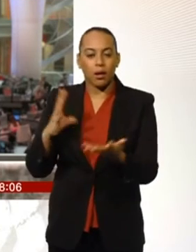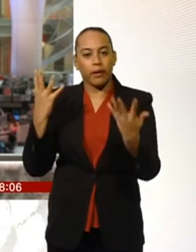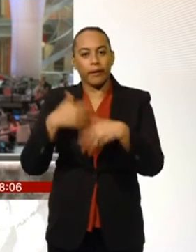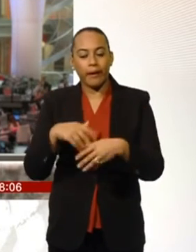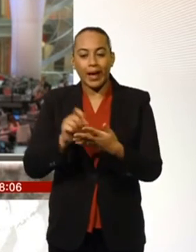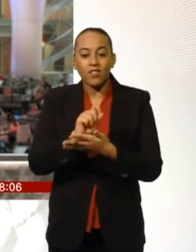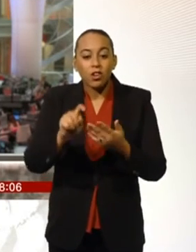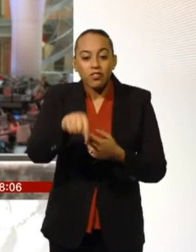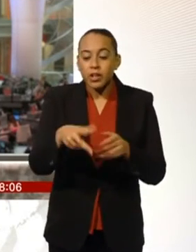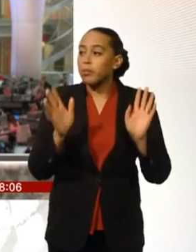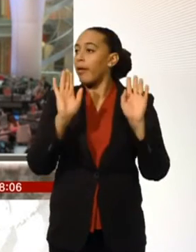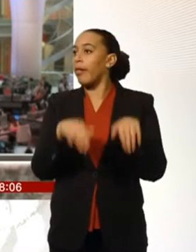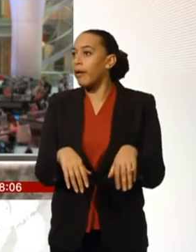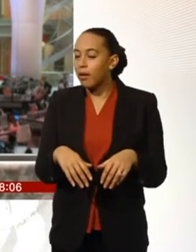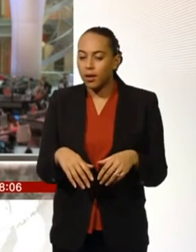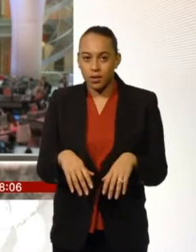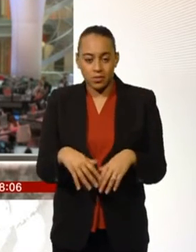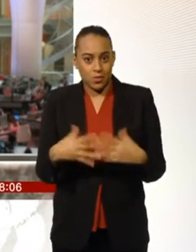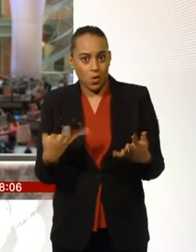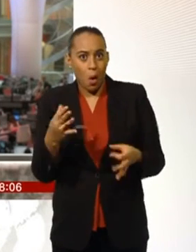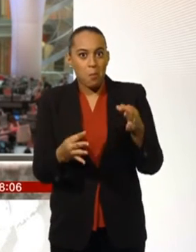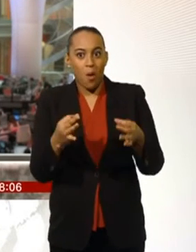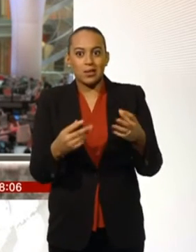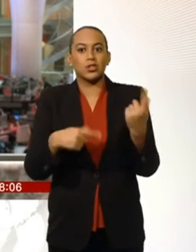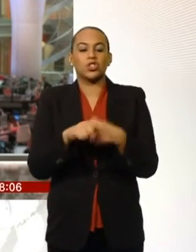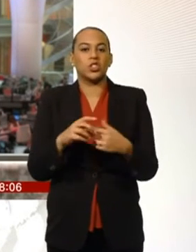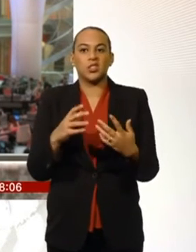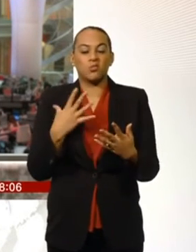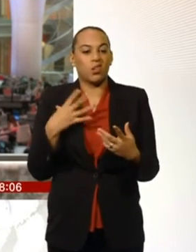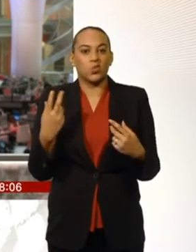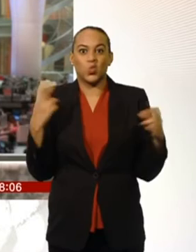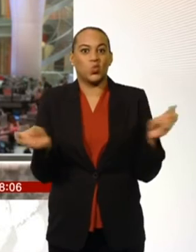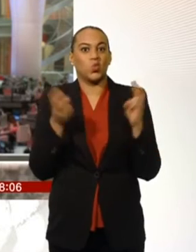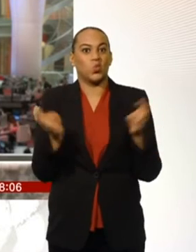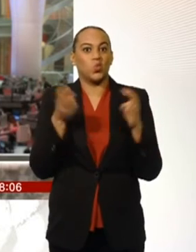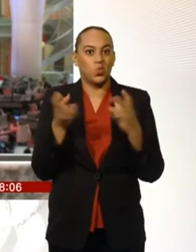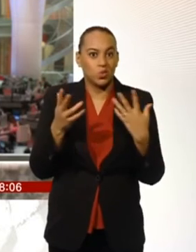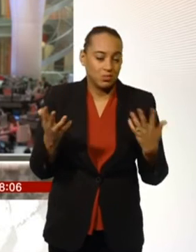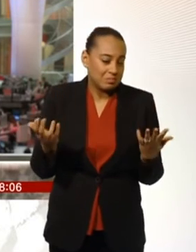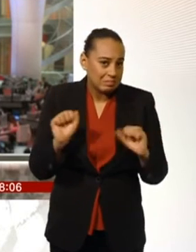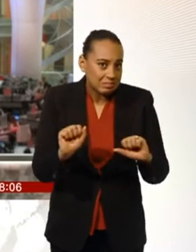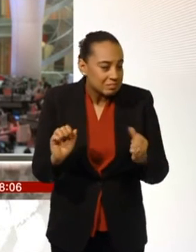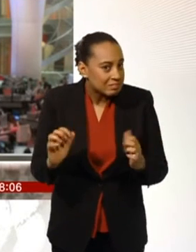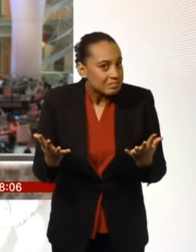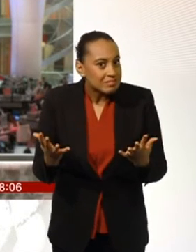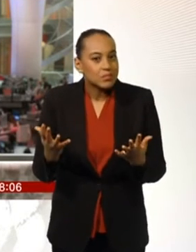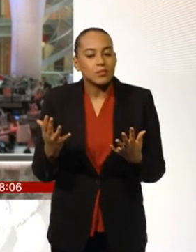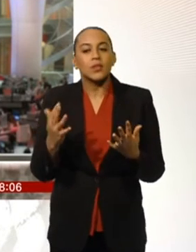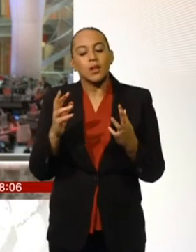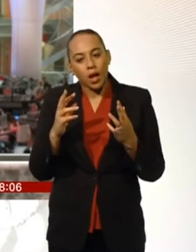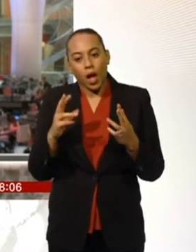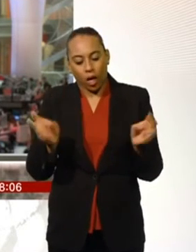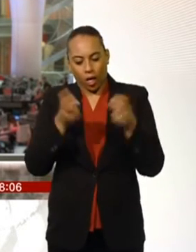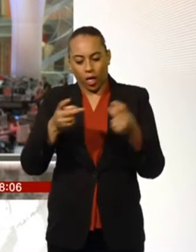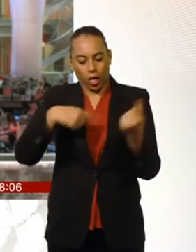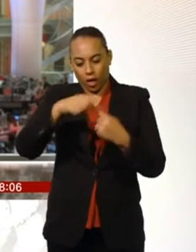or whether it can stop feeling like politicians having a row inside the Westminster village, and start to really cut through to the people who have to